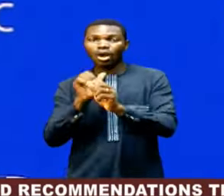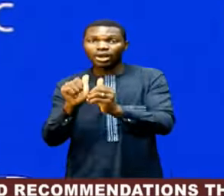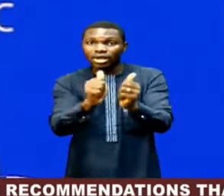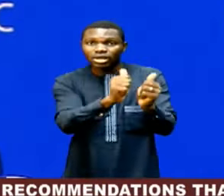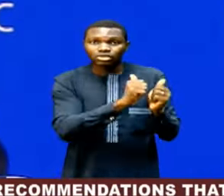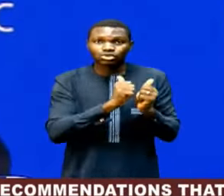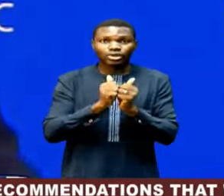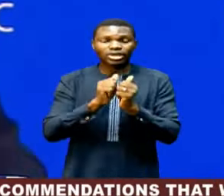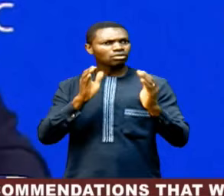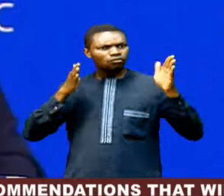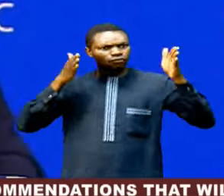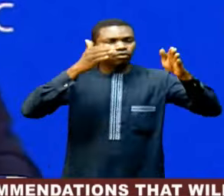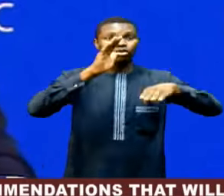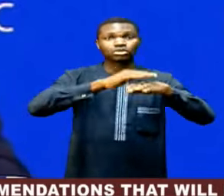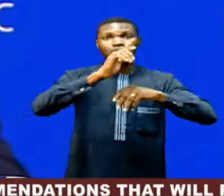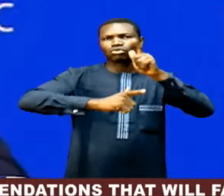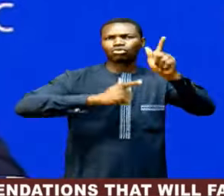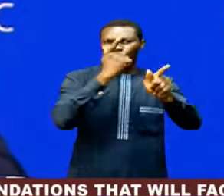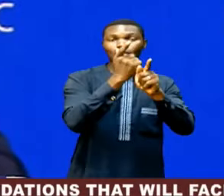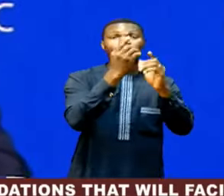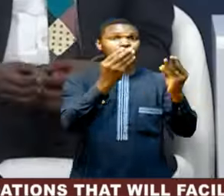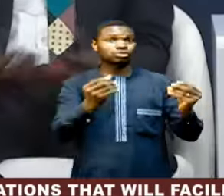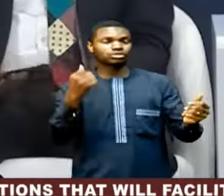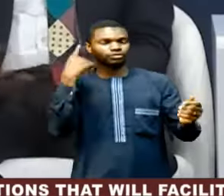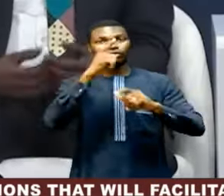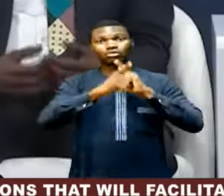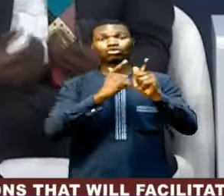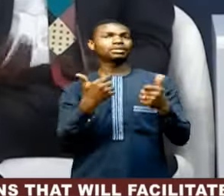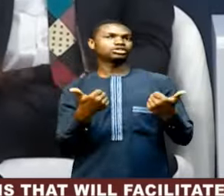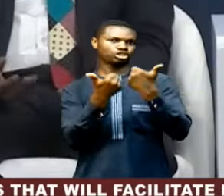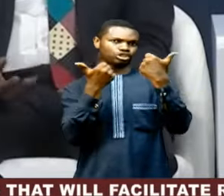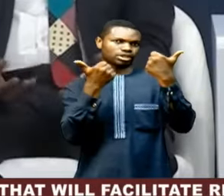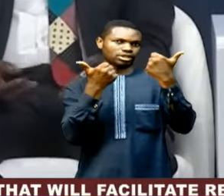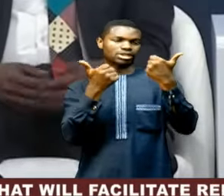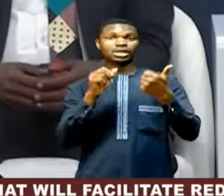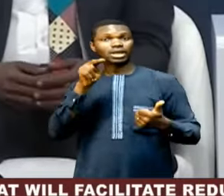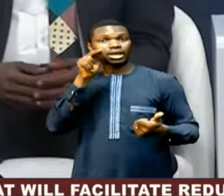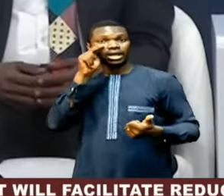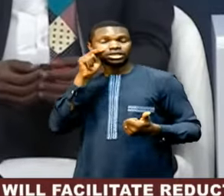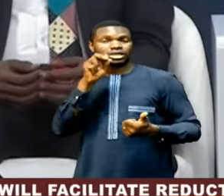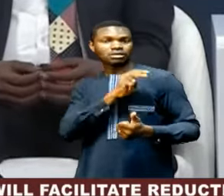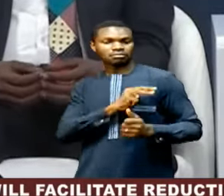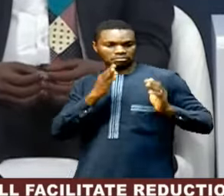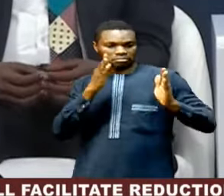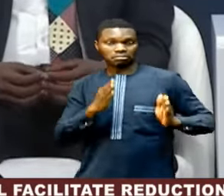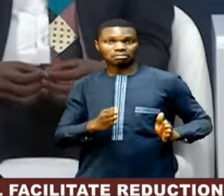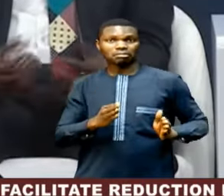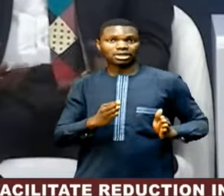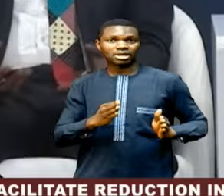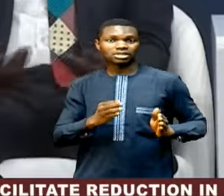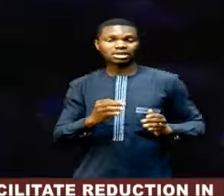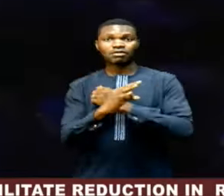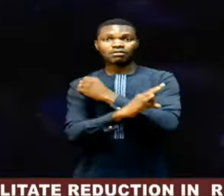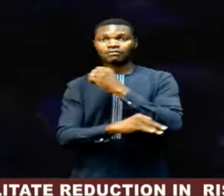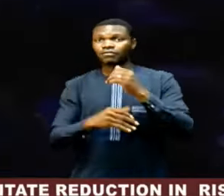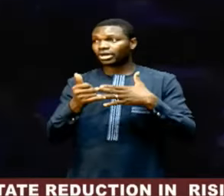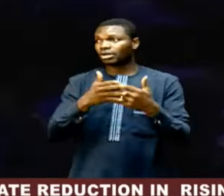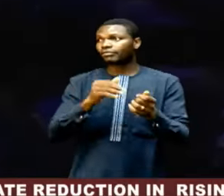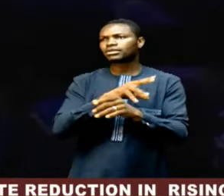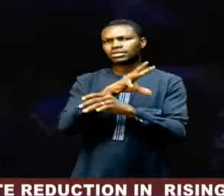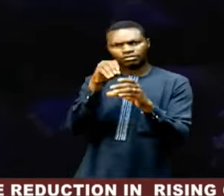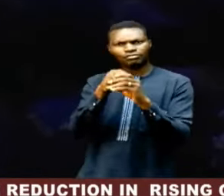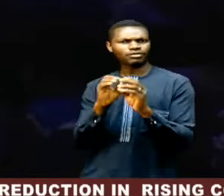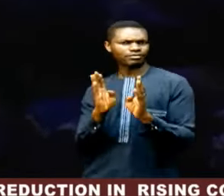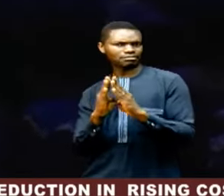global solutions for global challenges. Nigeria's Minister of Foreign Affairs, Yusuf Tuga, participated in a session titled